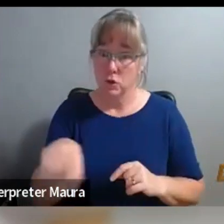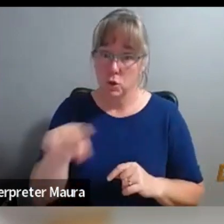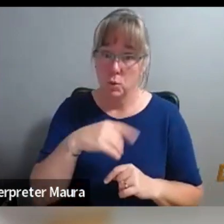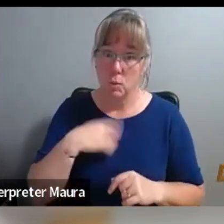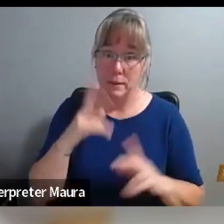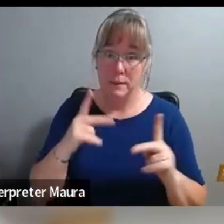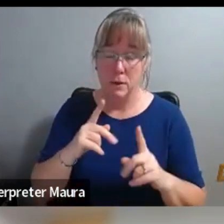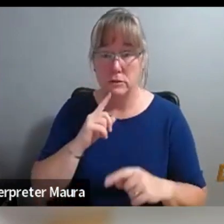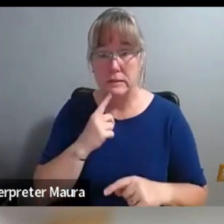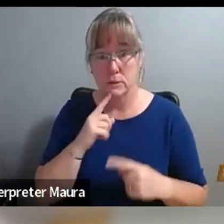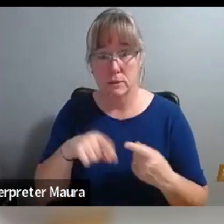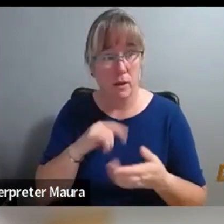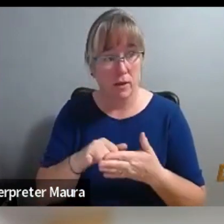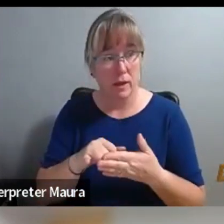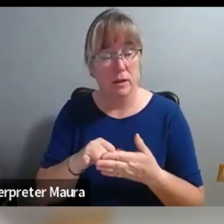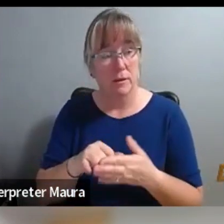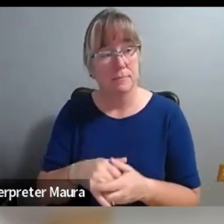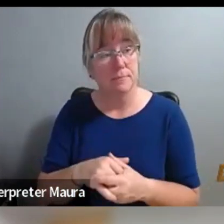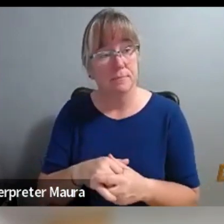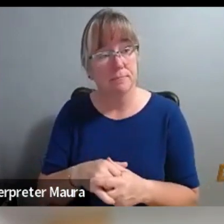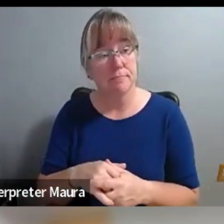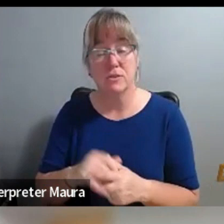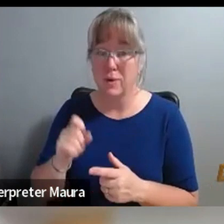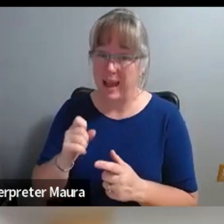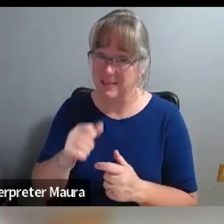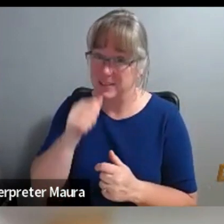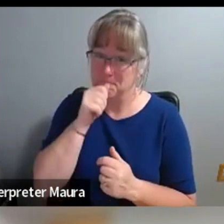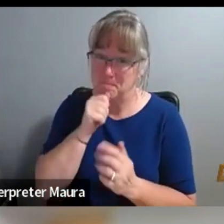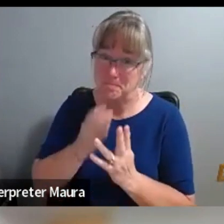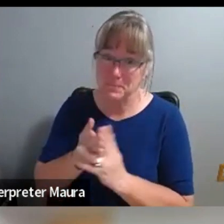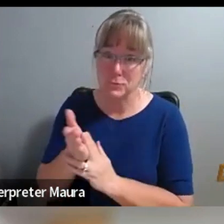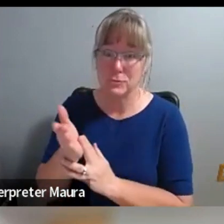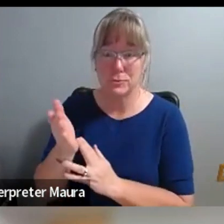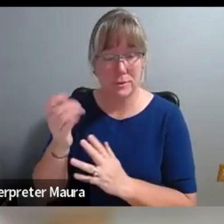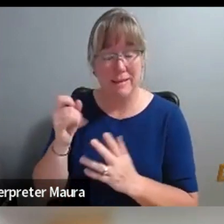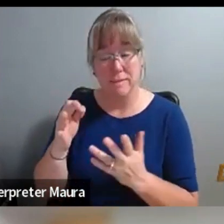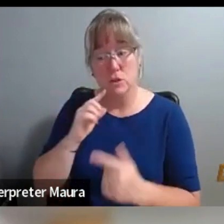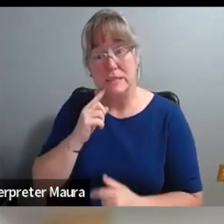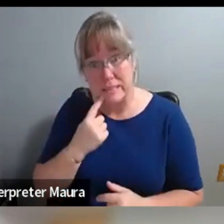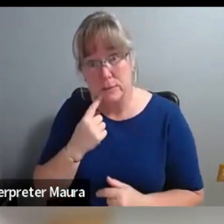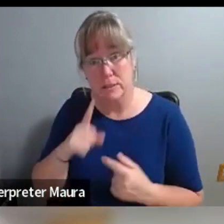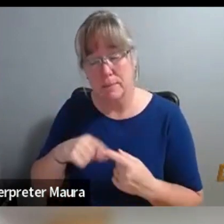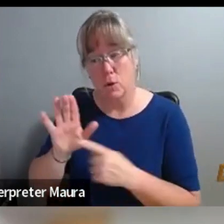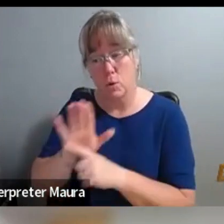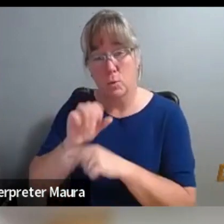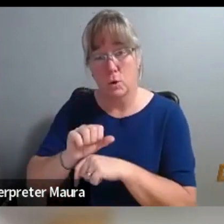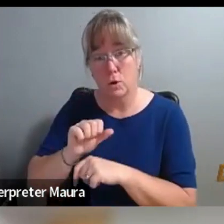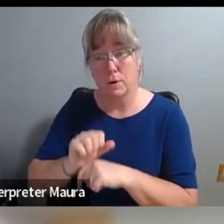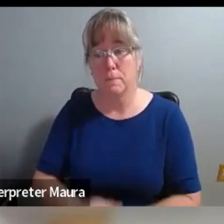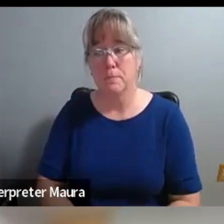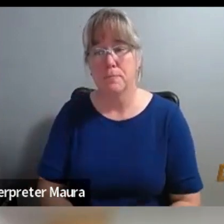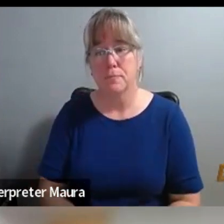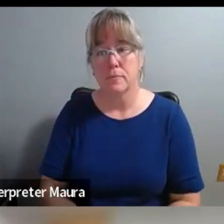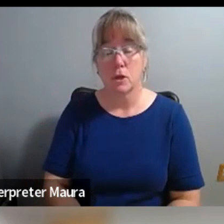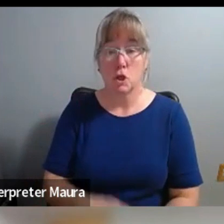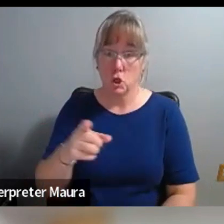of push through if, if you're serious about the work, um, you know, just because